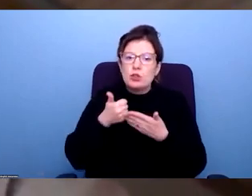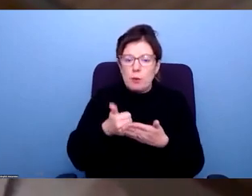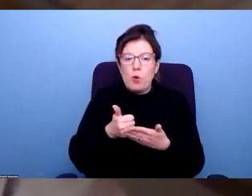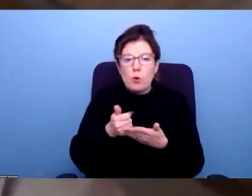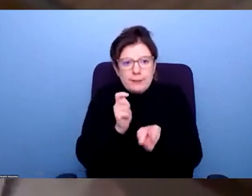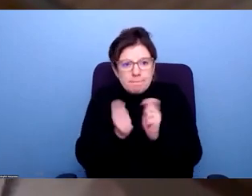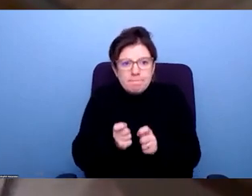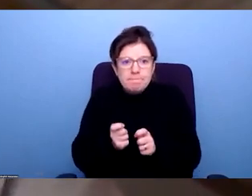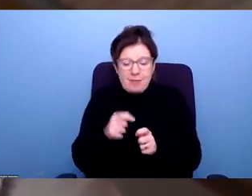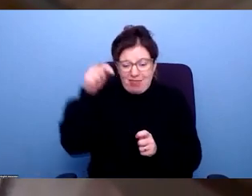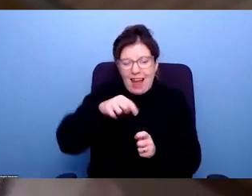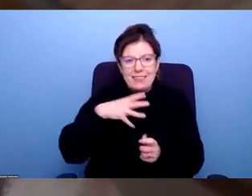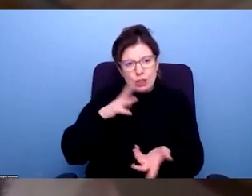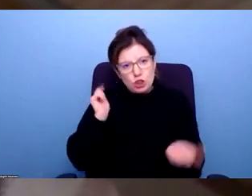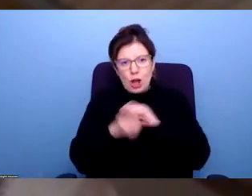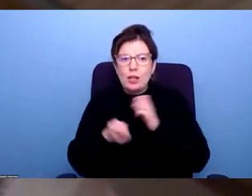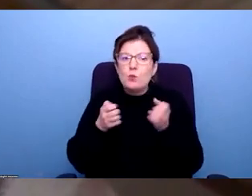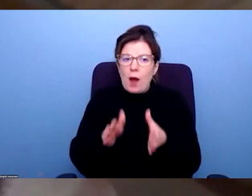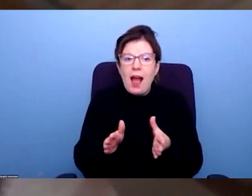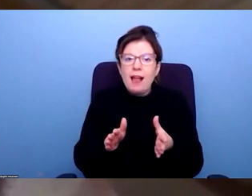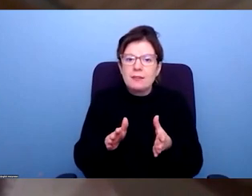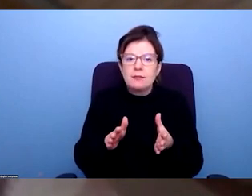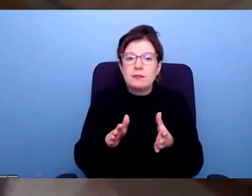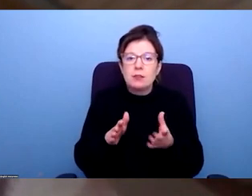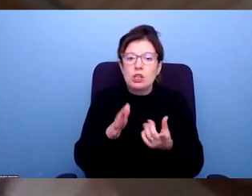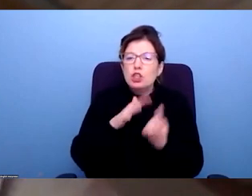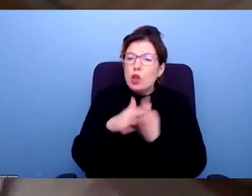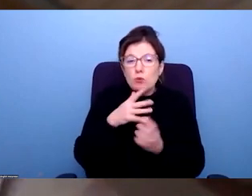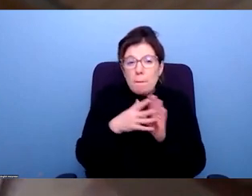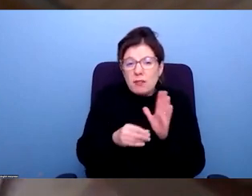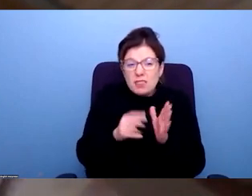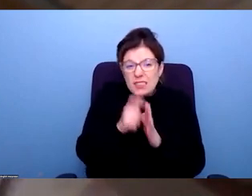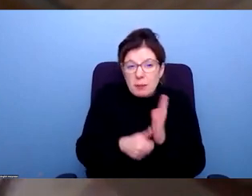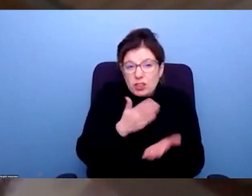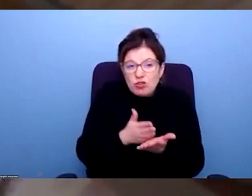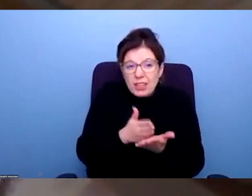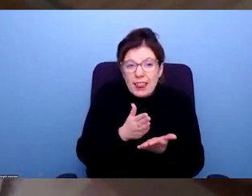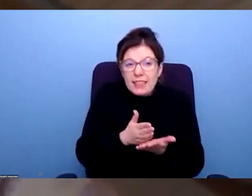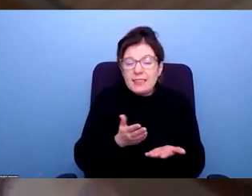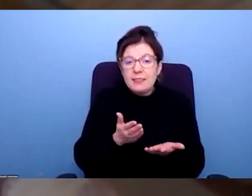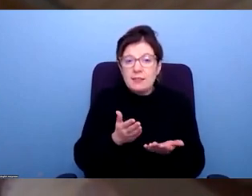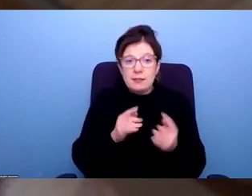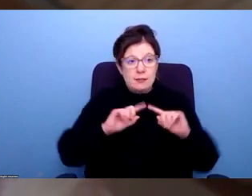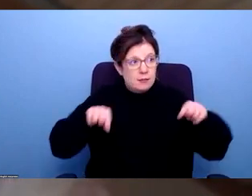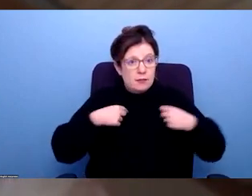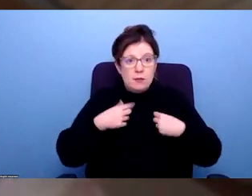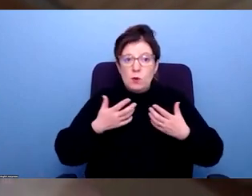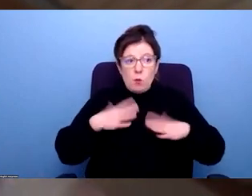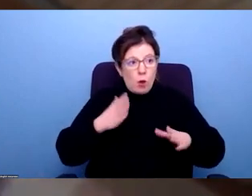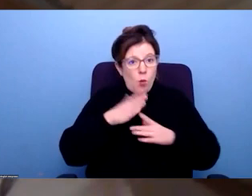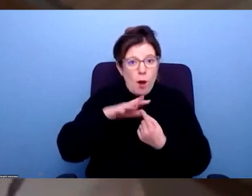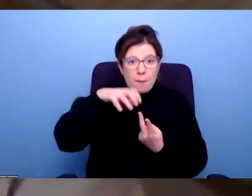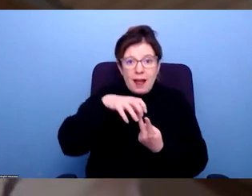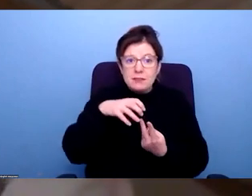adaptations. So how we, I suppose, thinking about the sort of social model of disability, how we, how we try to address that in workplaces,